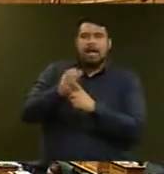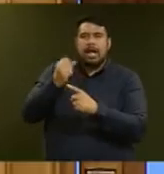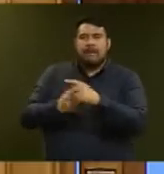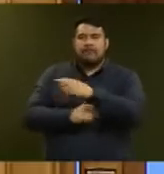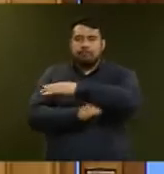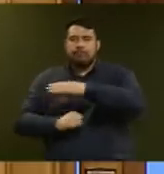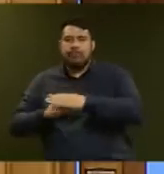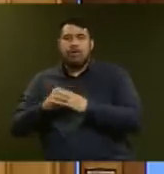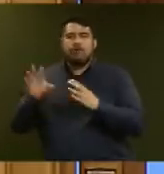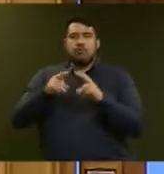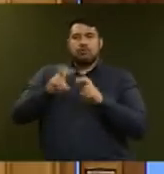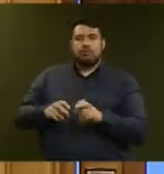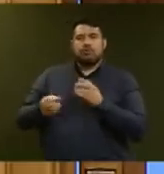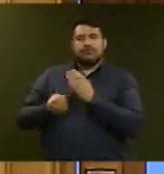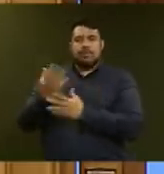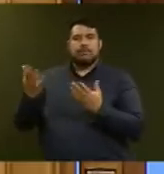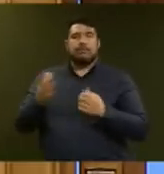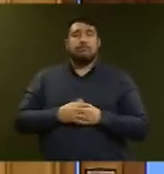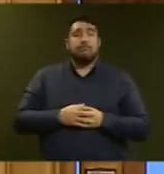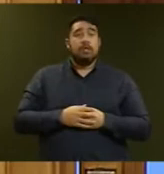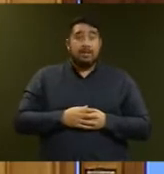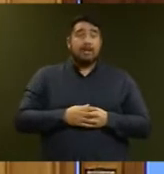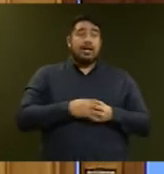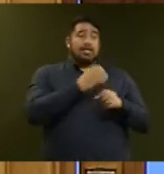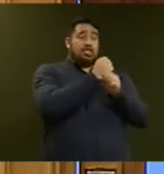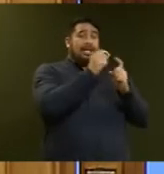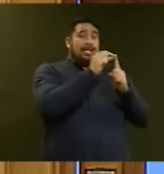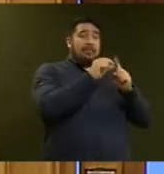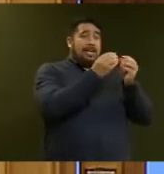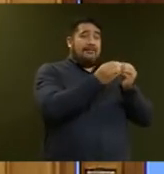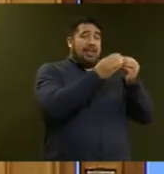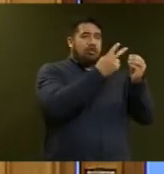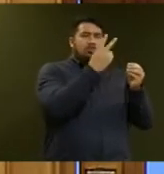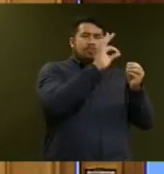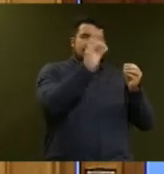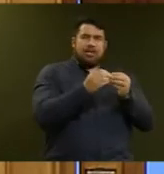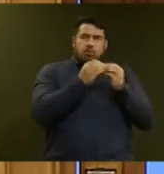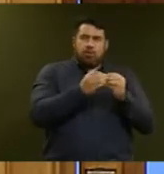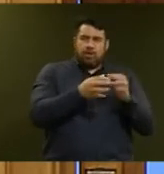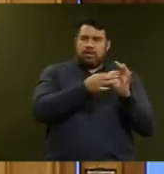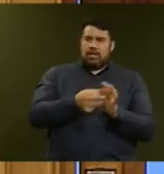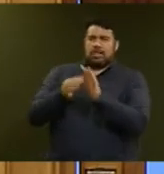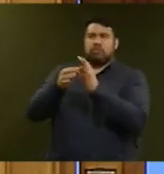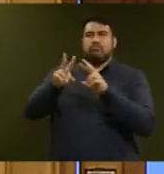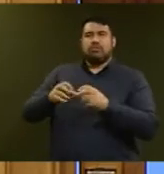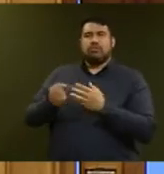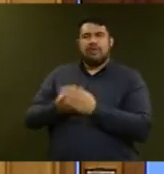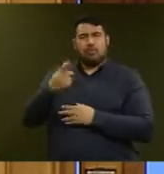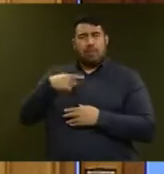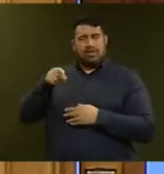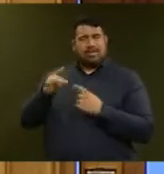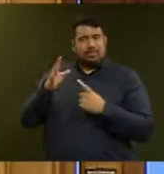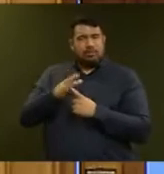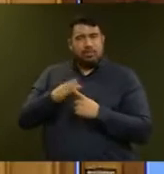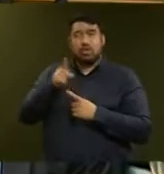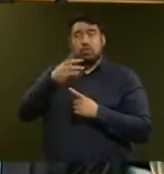Why is R&D as a percentage of GDP important and how does this Budget support the Government's aim of achieving 2% over